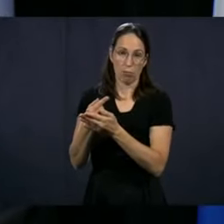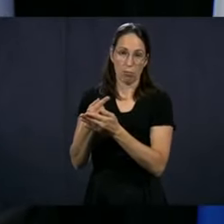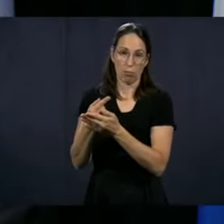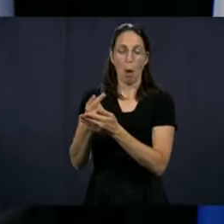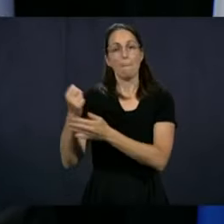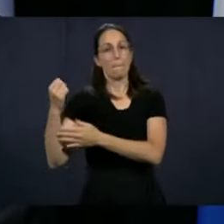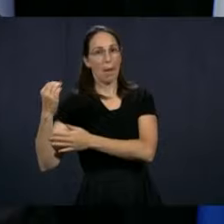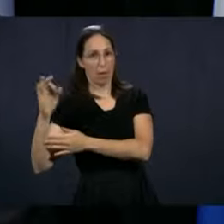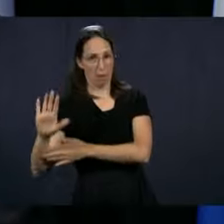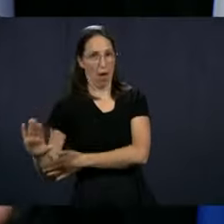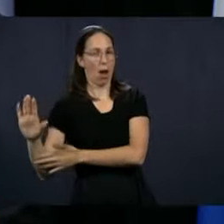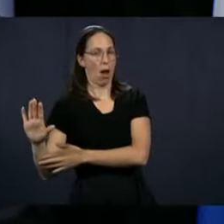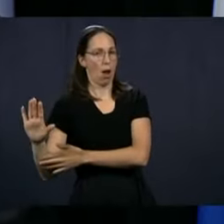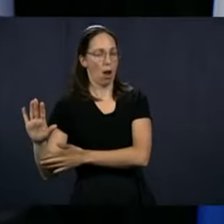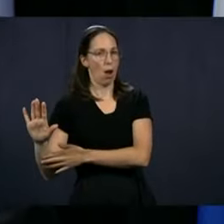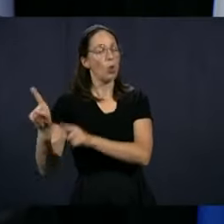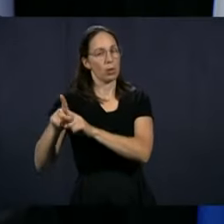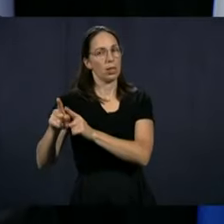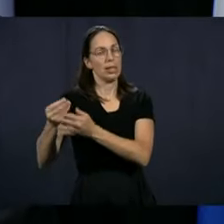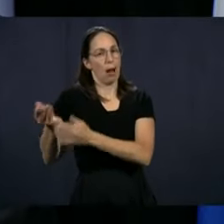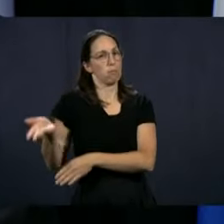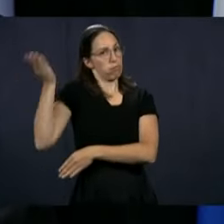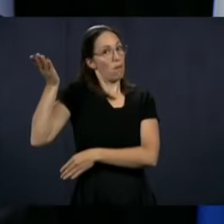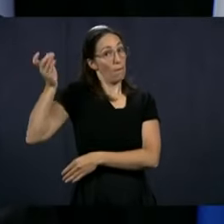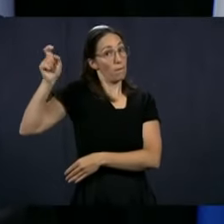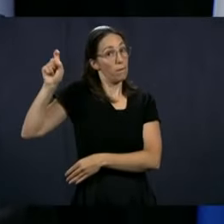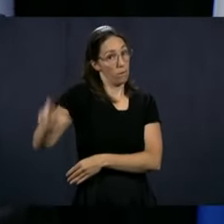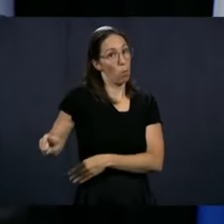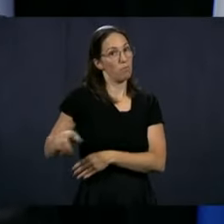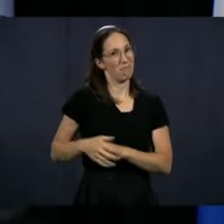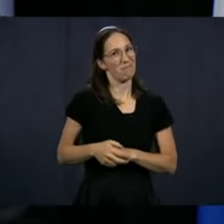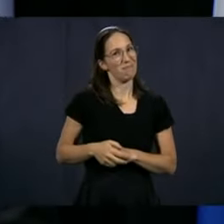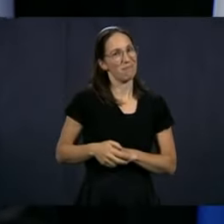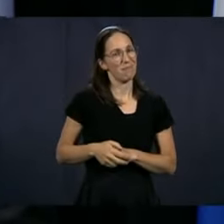But, of course, the orderlies on the private side, the wages will have to increase.